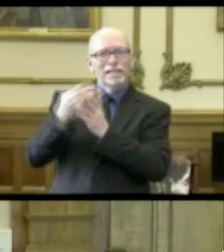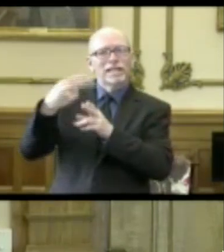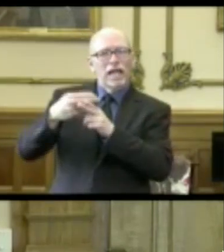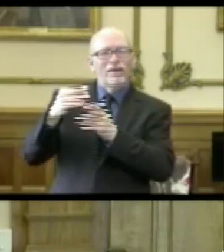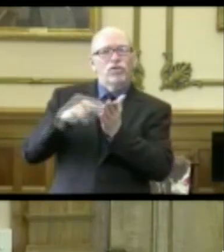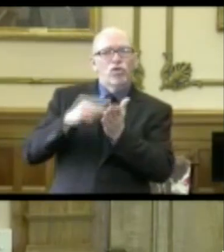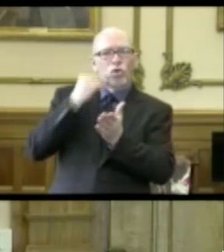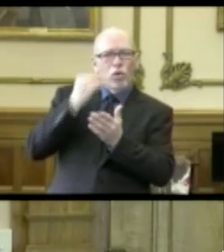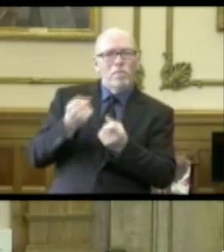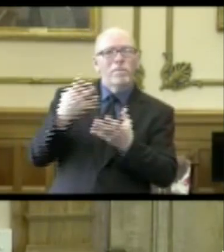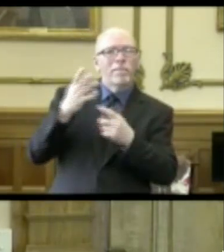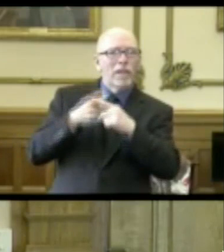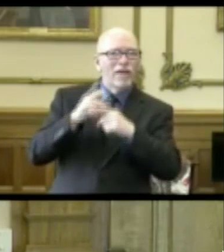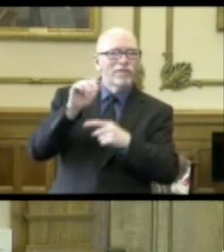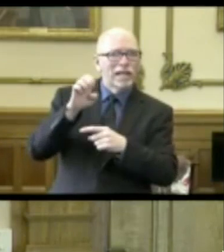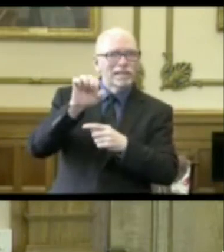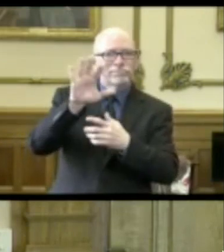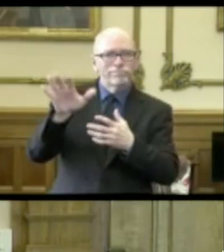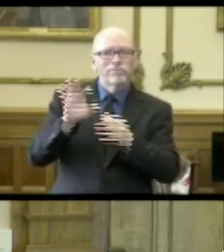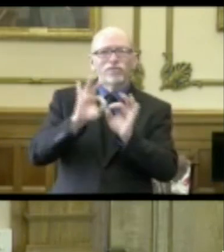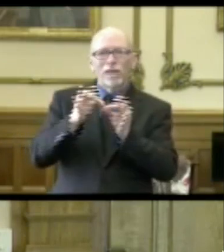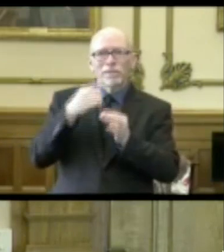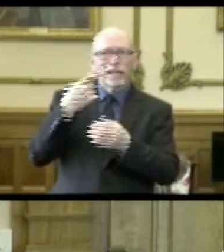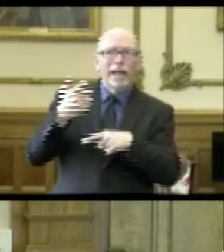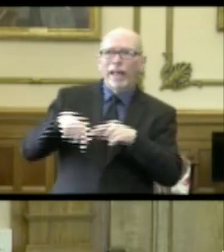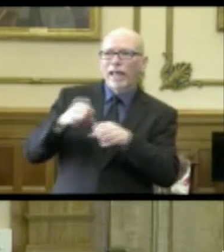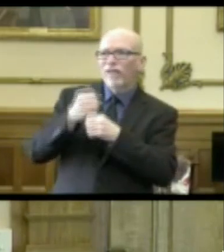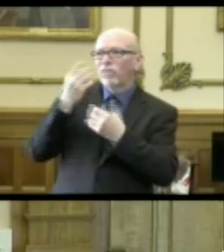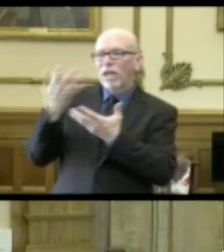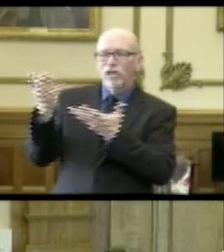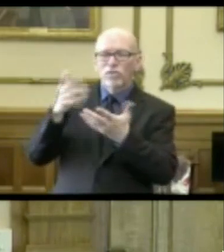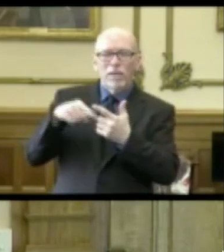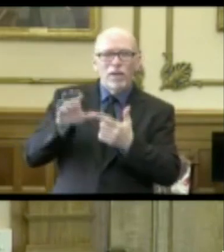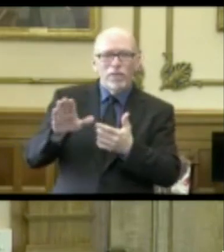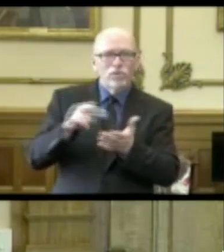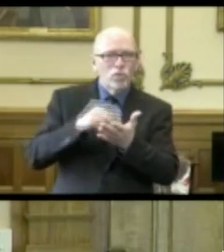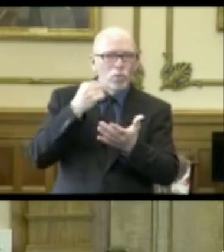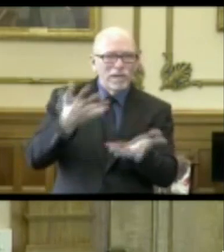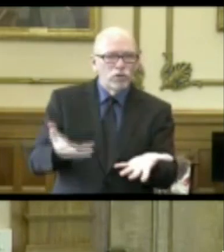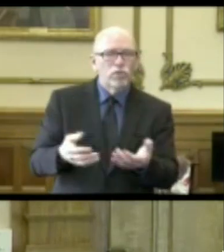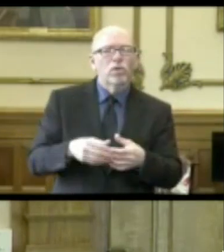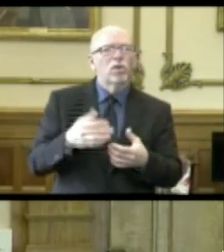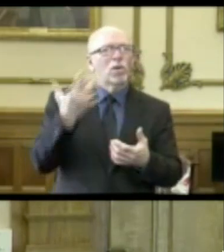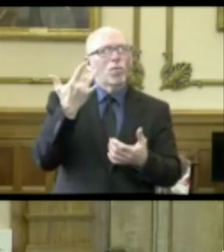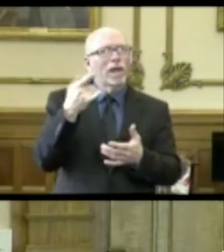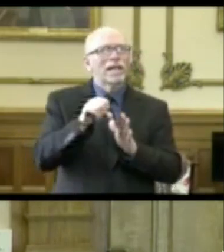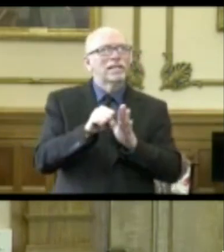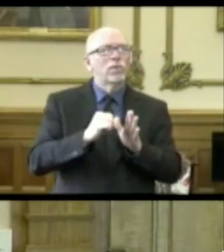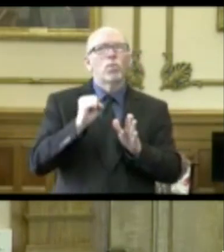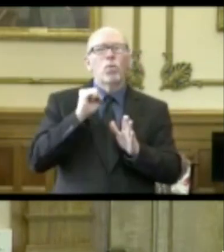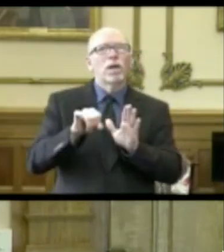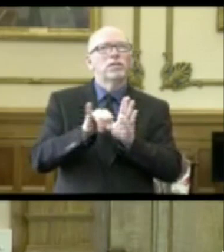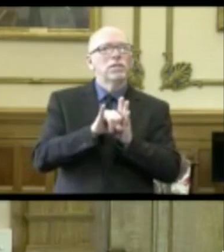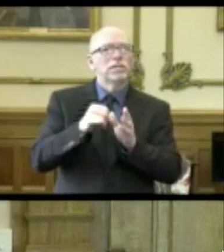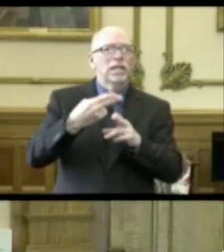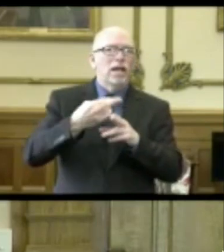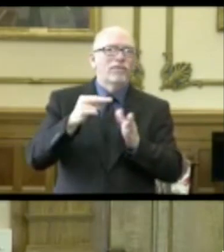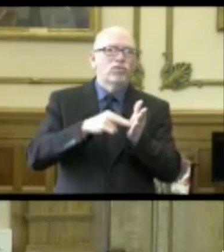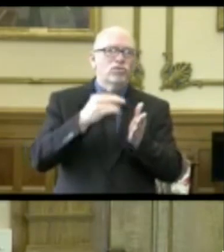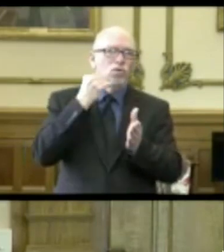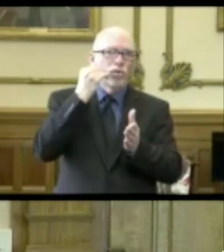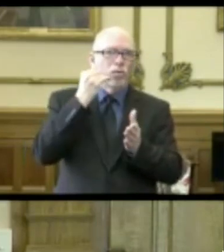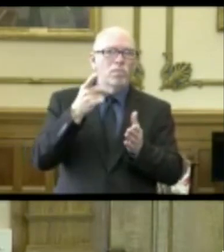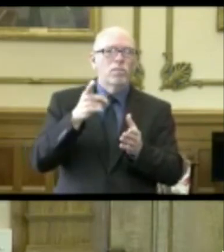with positive COVID-19 cases and families say they can't get information about their nursing homes. Why won't the state identify the nursing homes